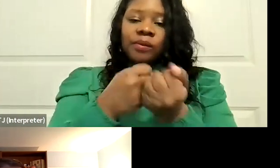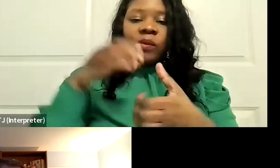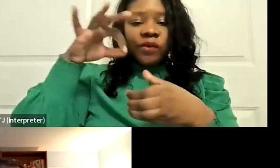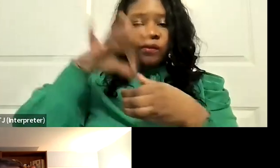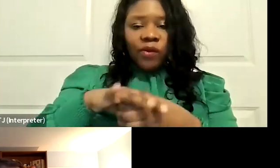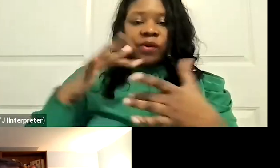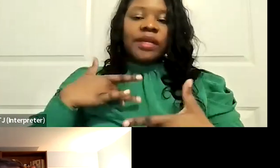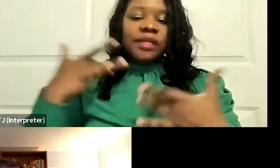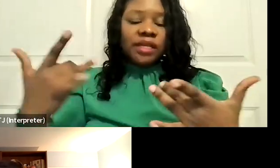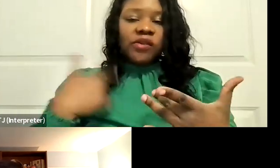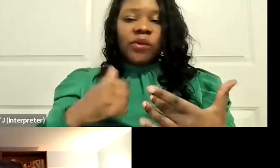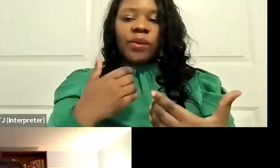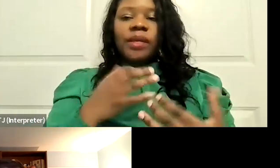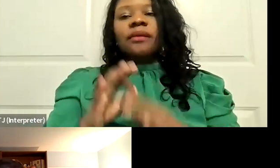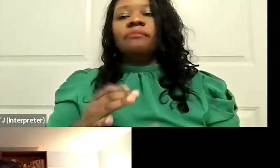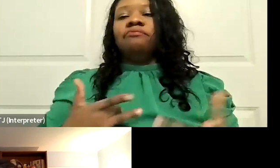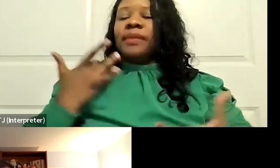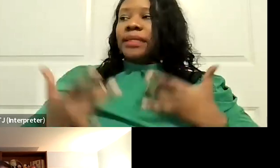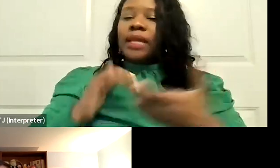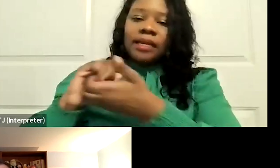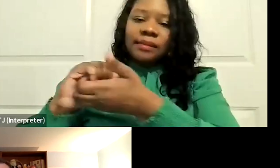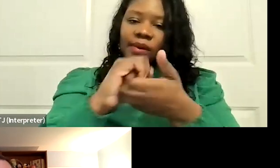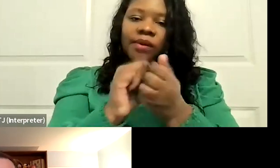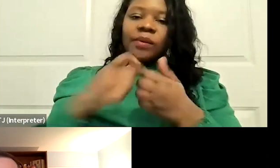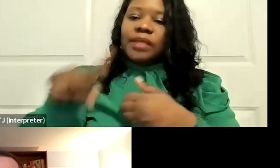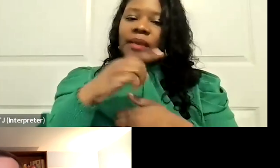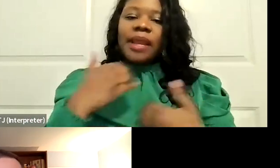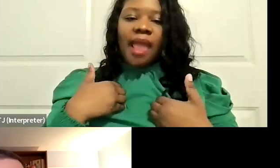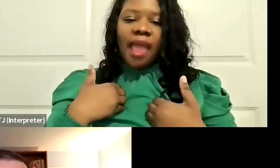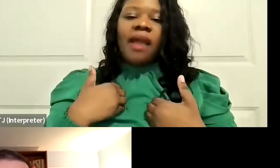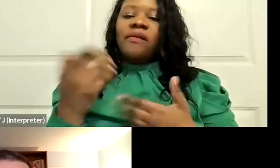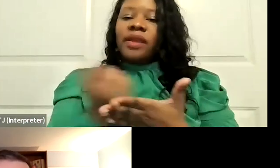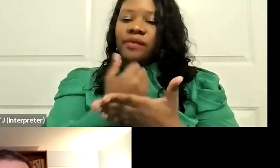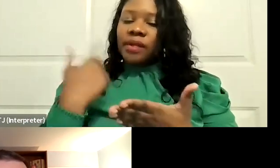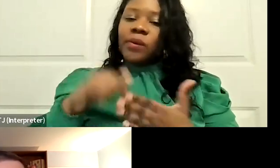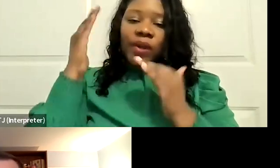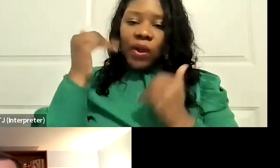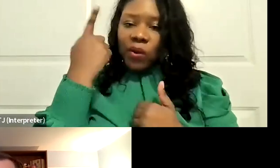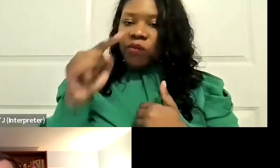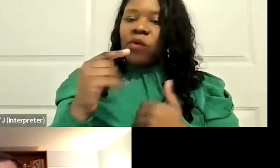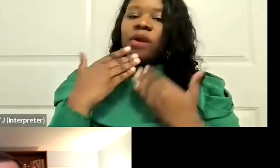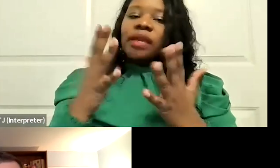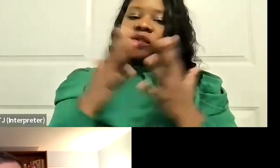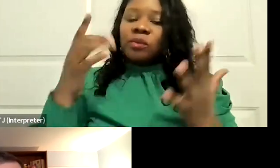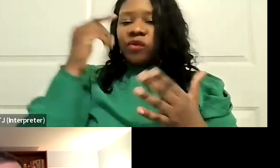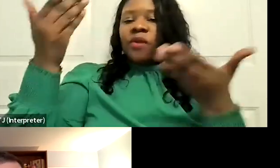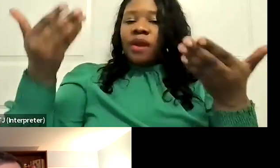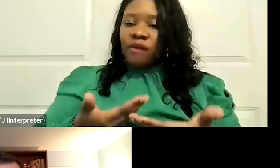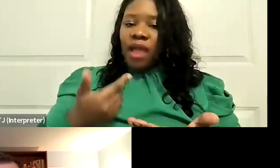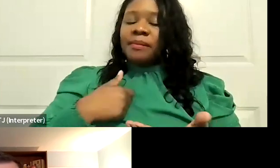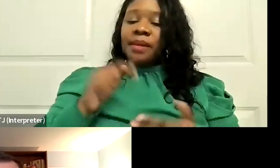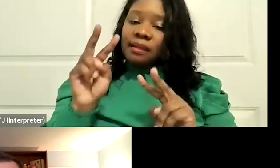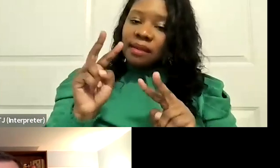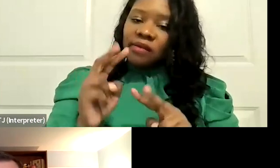and we're going to be their partners in making sure implementation has the fidelity we all hope for. So thanks so much, Jay, for inviting me, and I'll be looking forward to helping